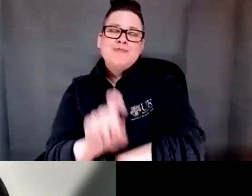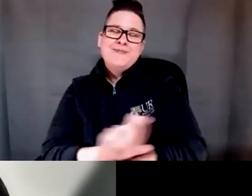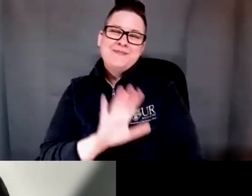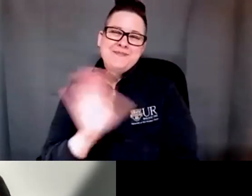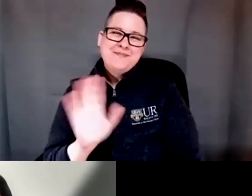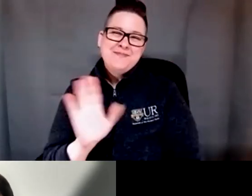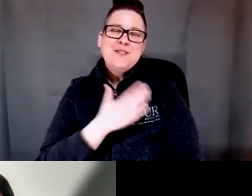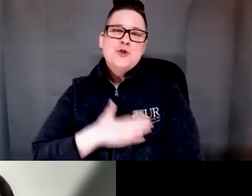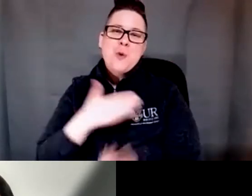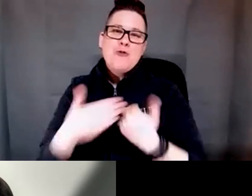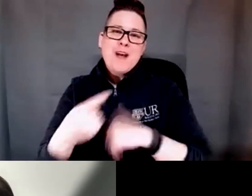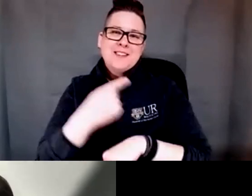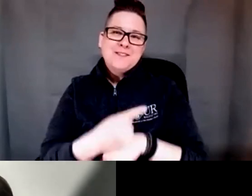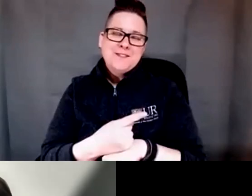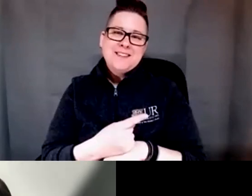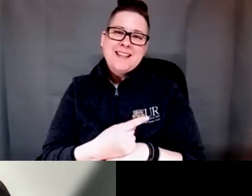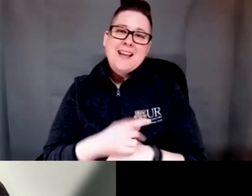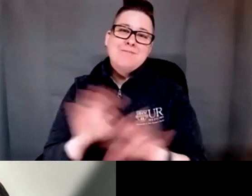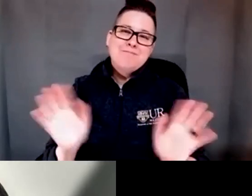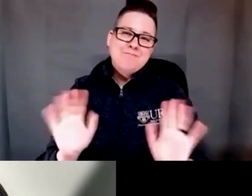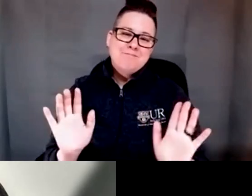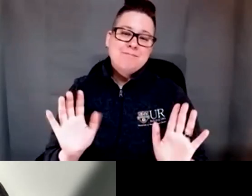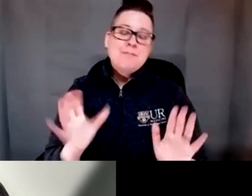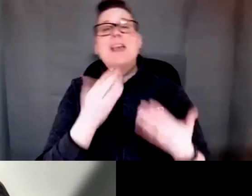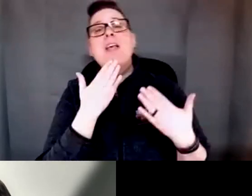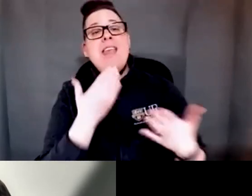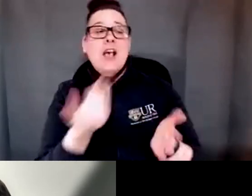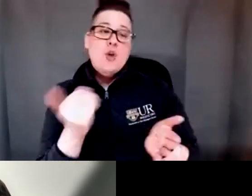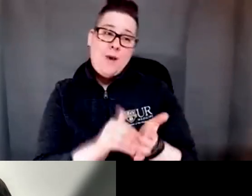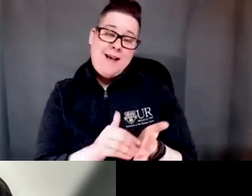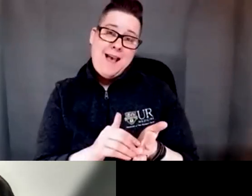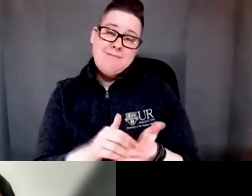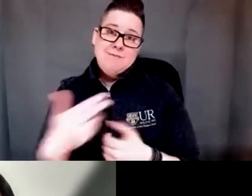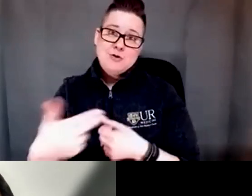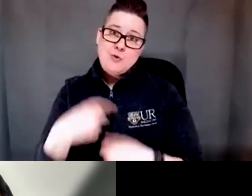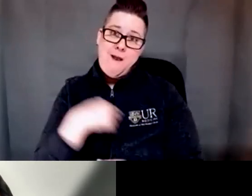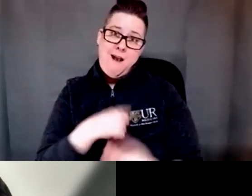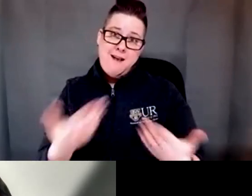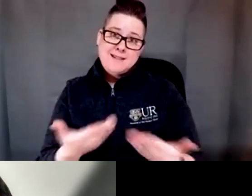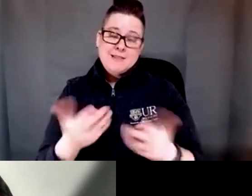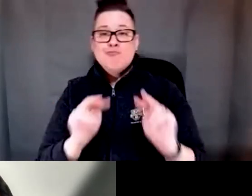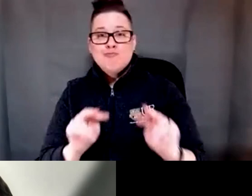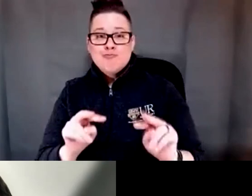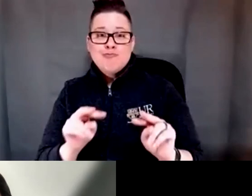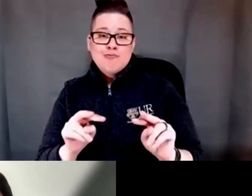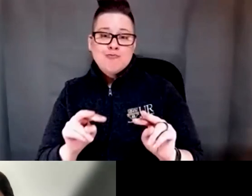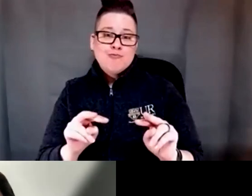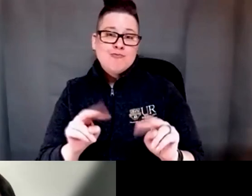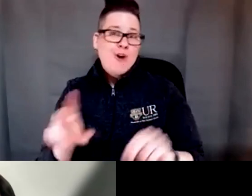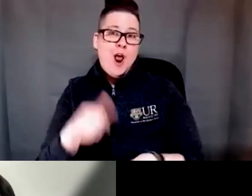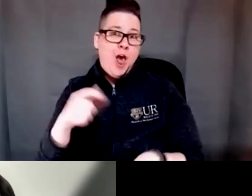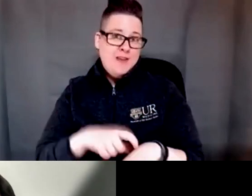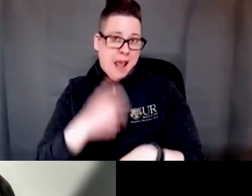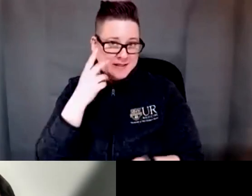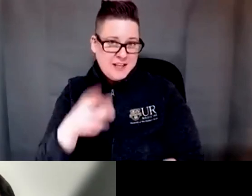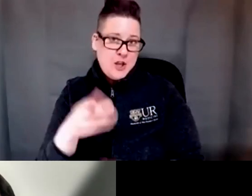and everyone else off elsewhere. I want to thank you once again for joining us here and look forward to another opportunity to see you